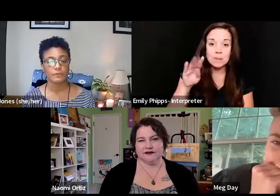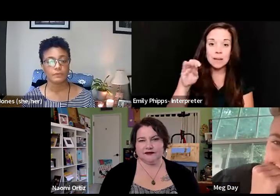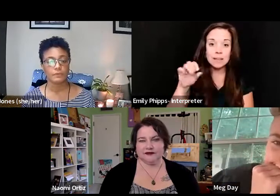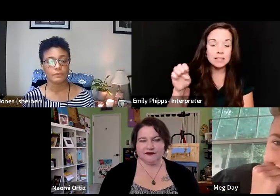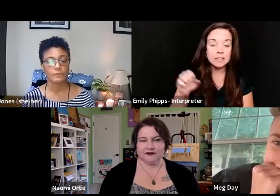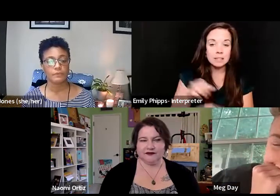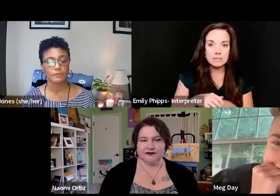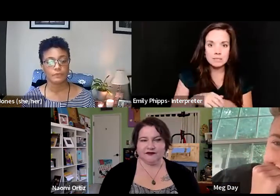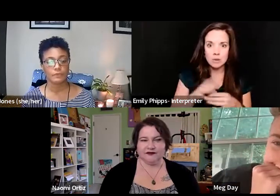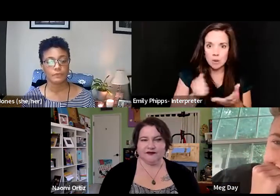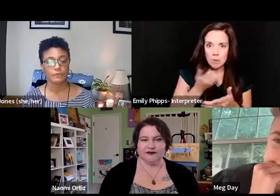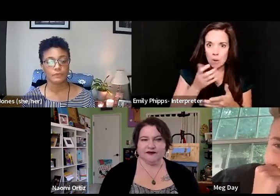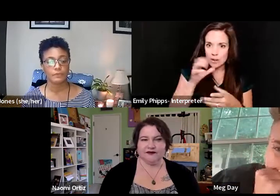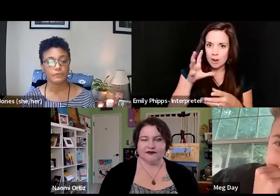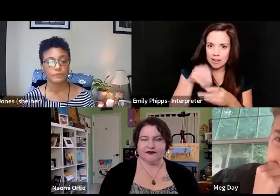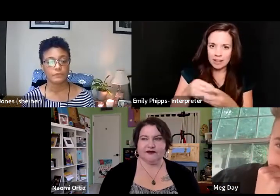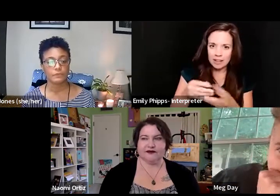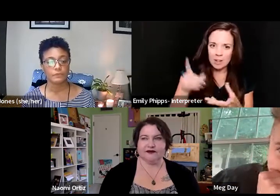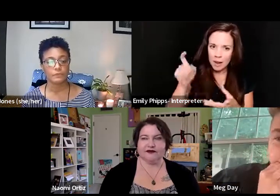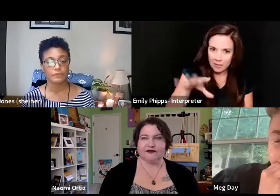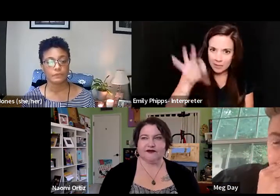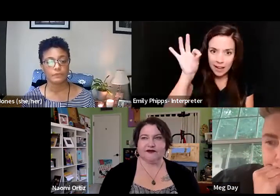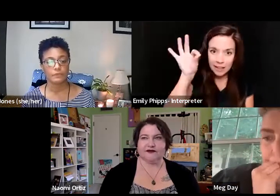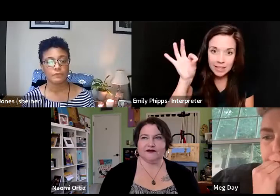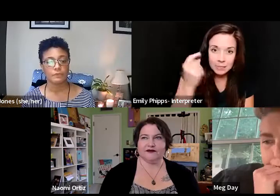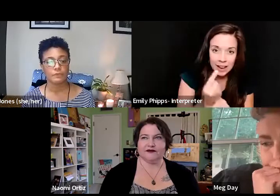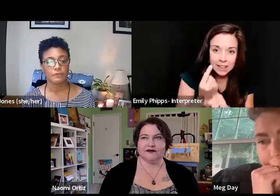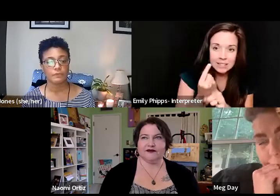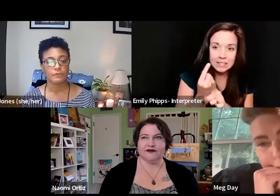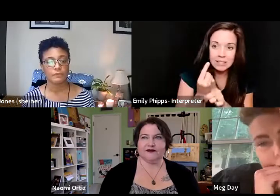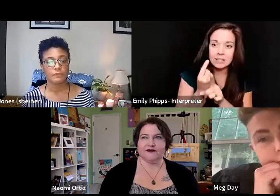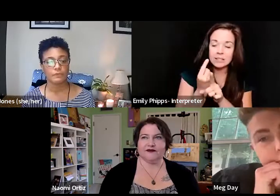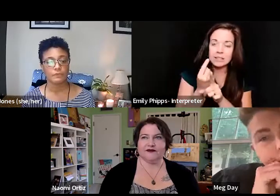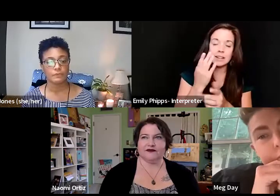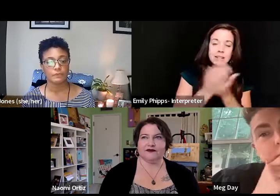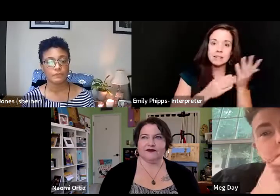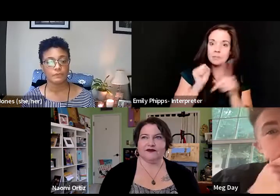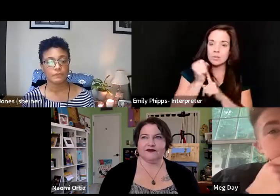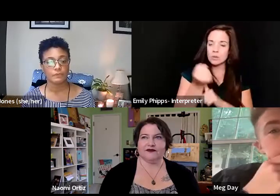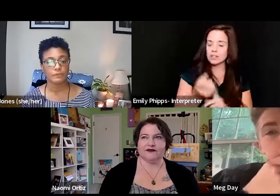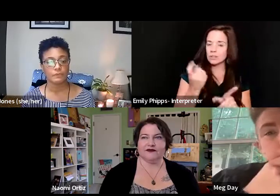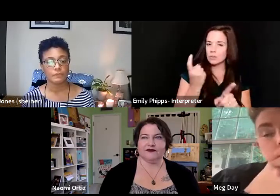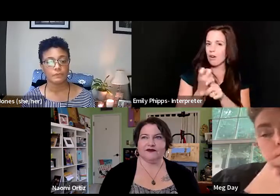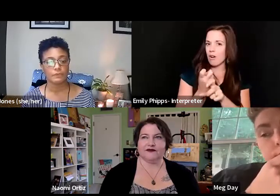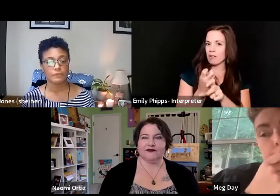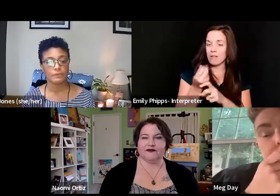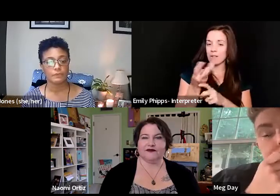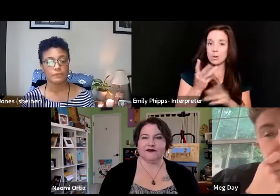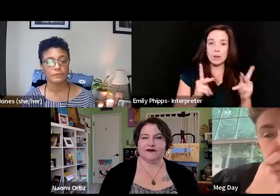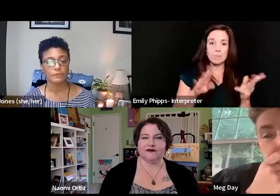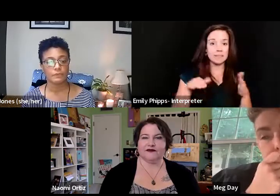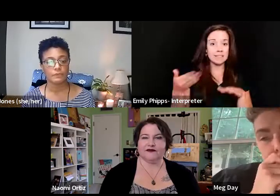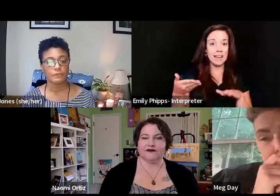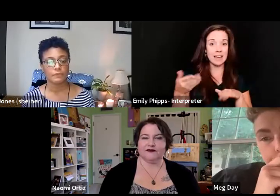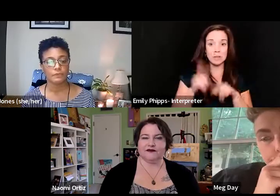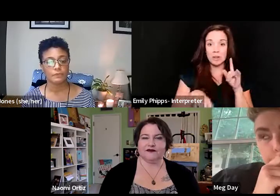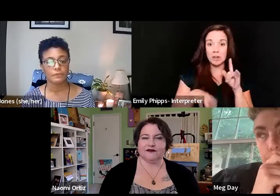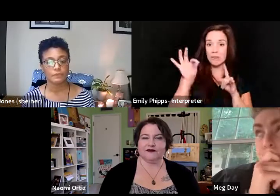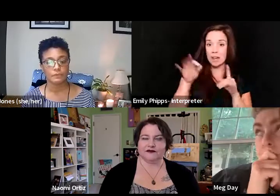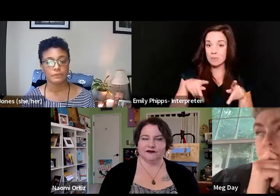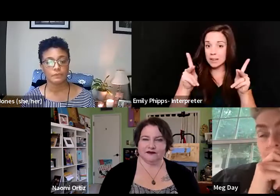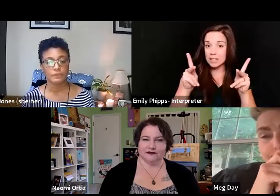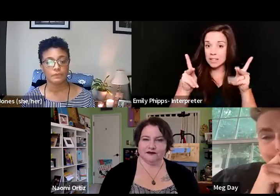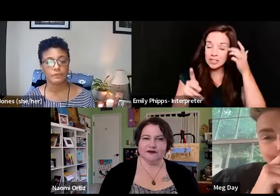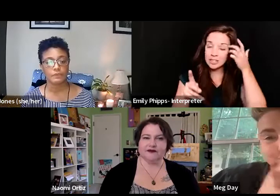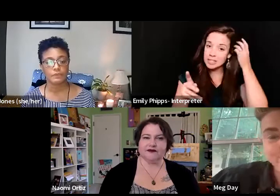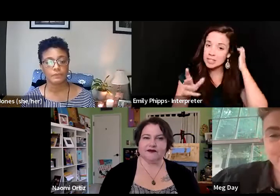database. So you got to go find them. Right. And in some cases, it was tricky. Like there was a couple of people where they're dead and we couldn't find the permissions and,